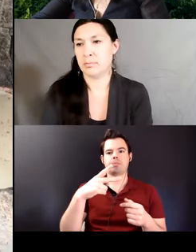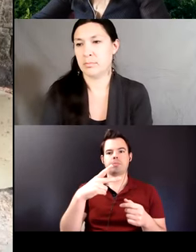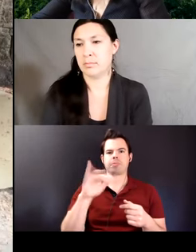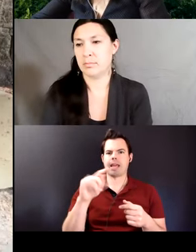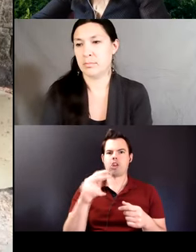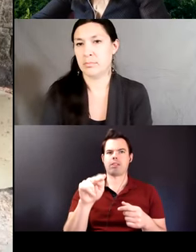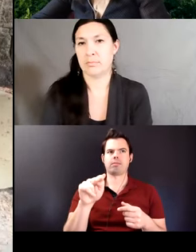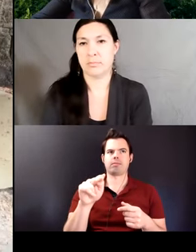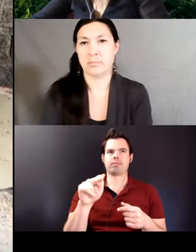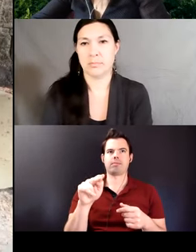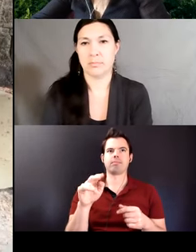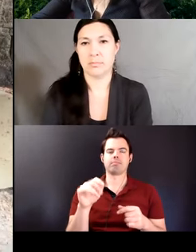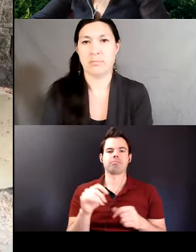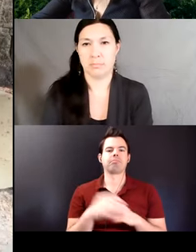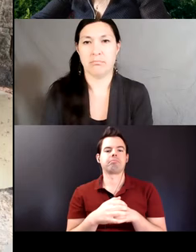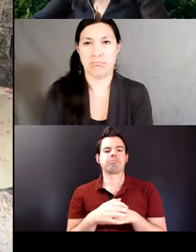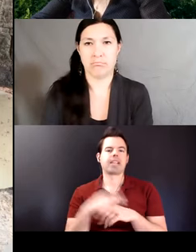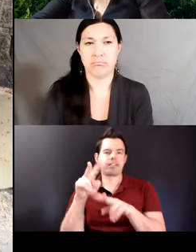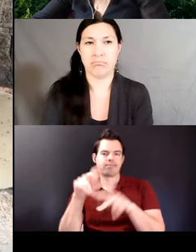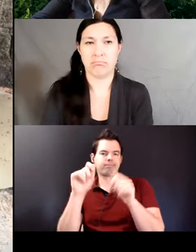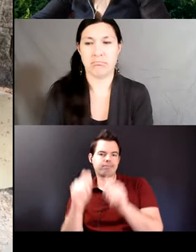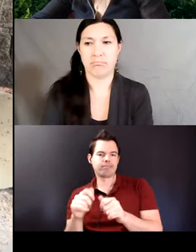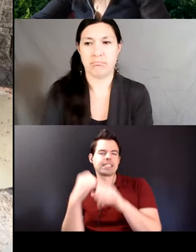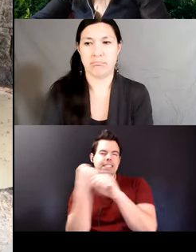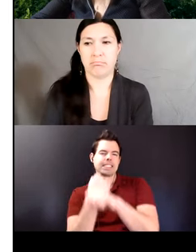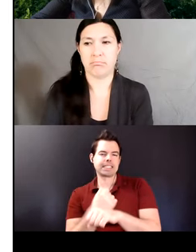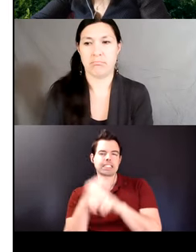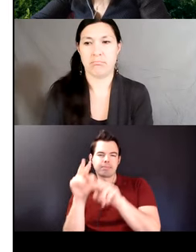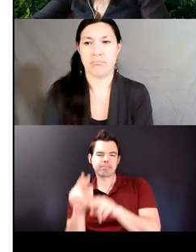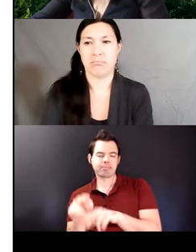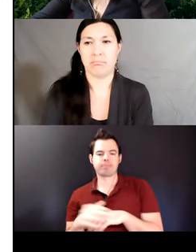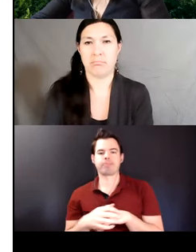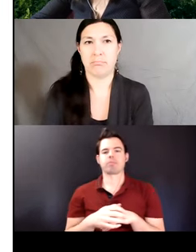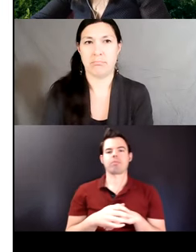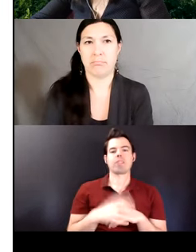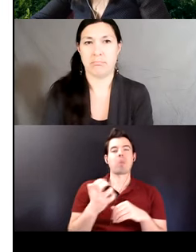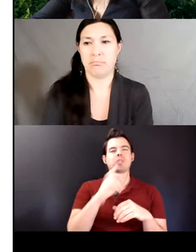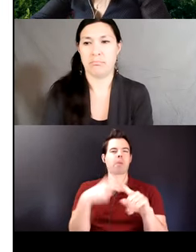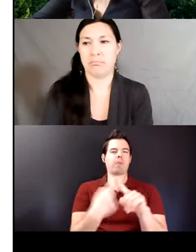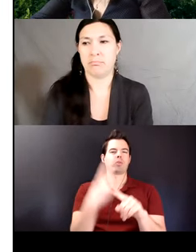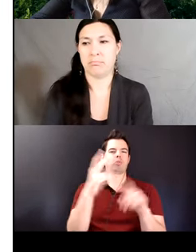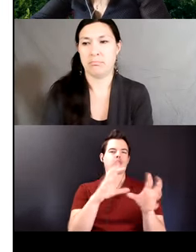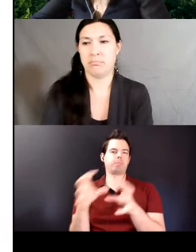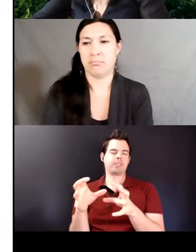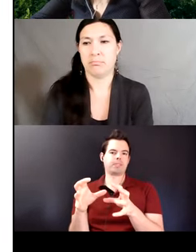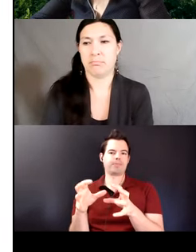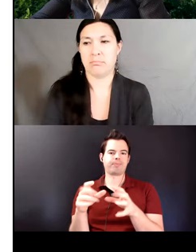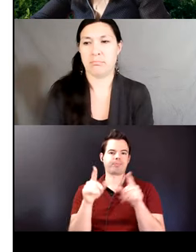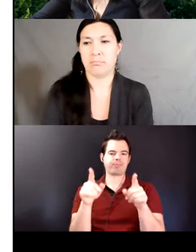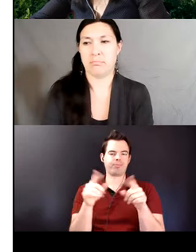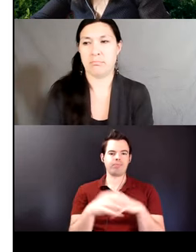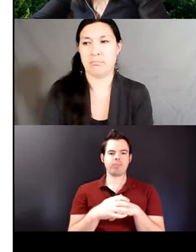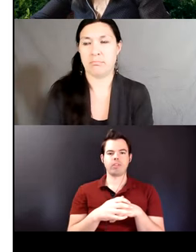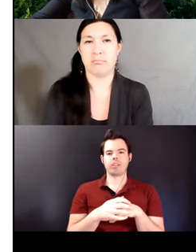first of all I would like to talk about the differences between these two groups the main characteristics to